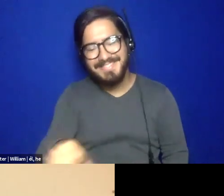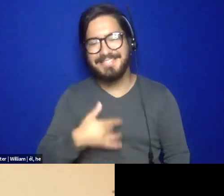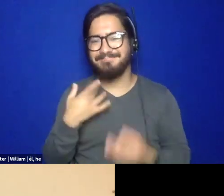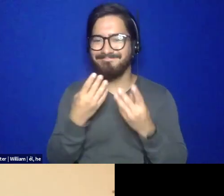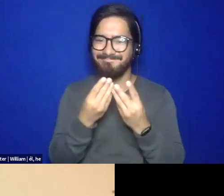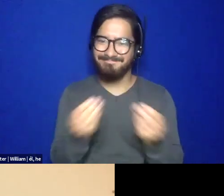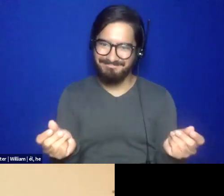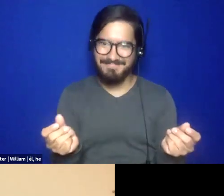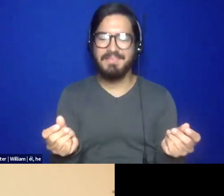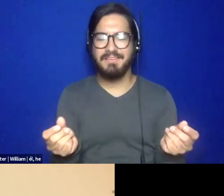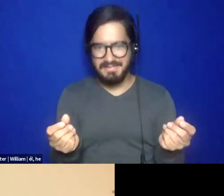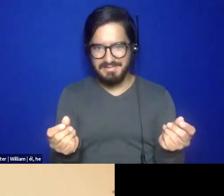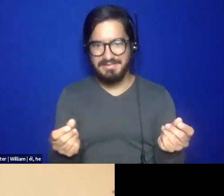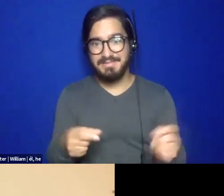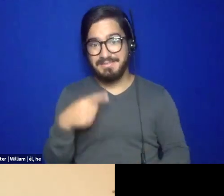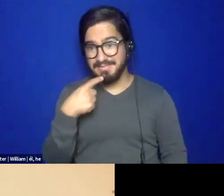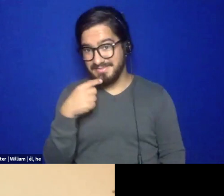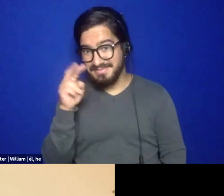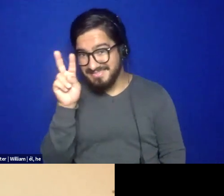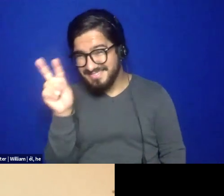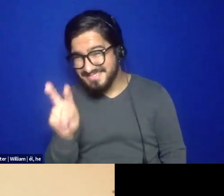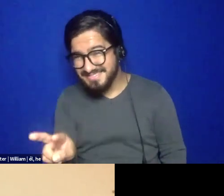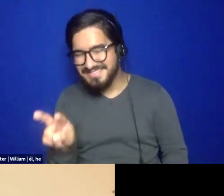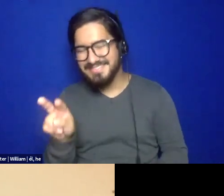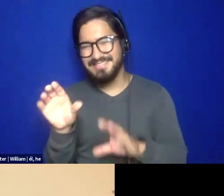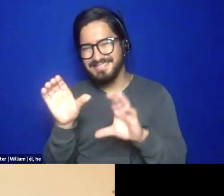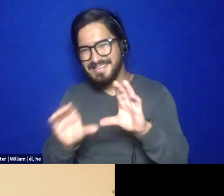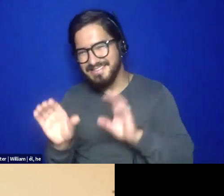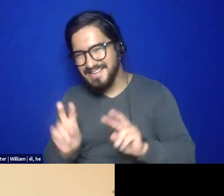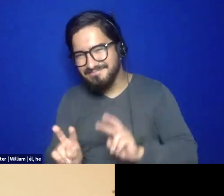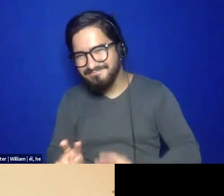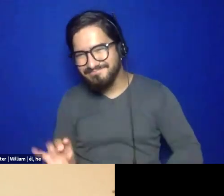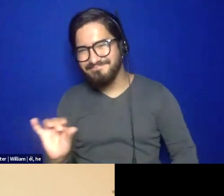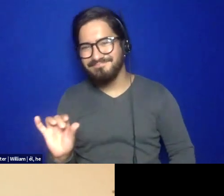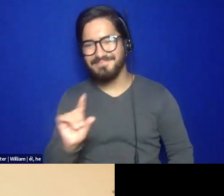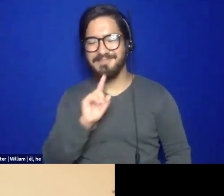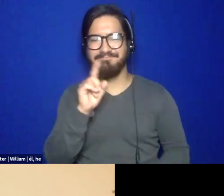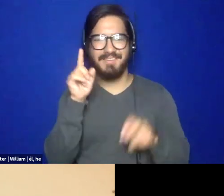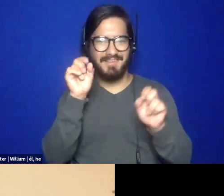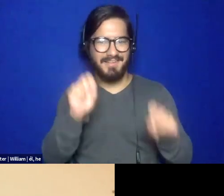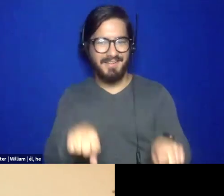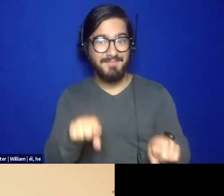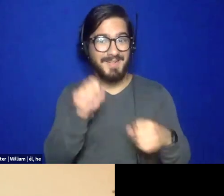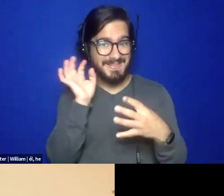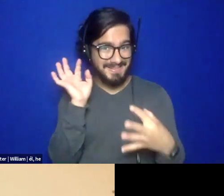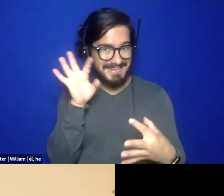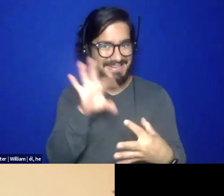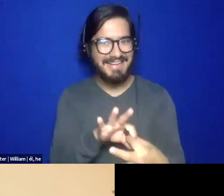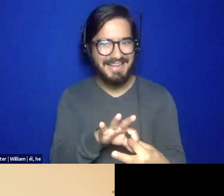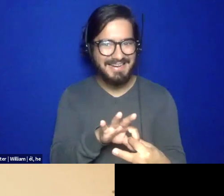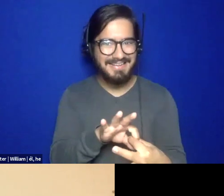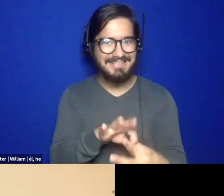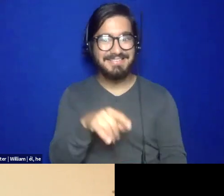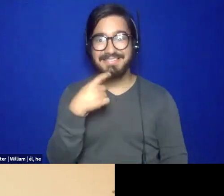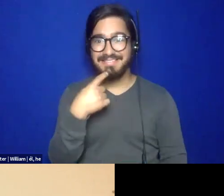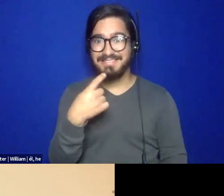Um, we're seeing that in the chat as well. It is a way for us to really be able to connect. Um, especially like you said, when, when